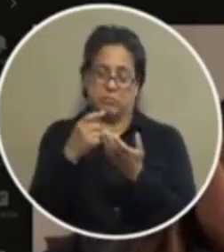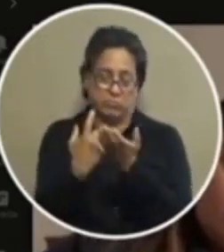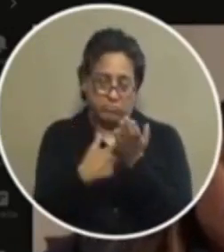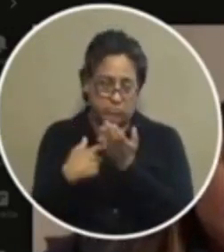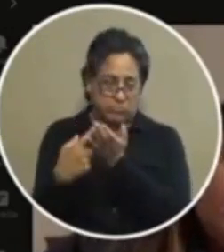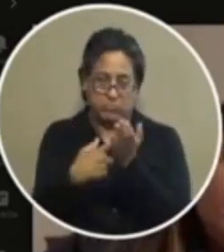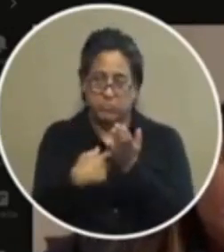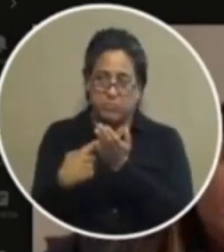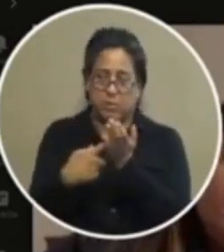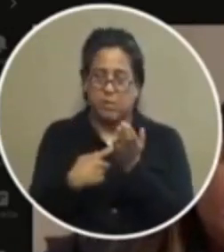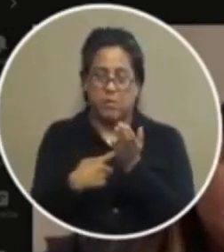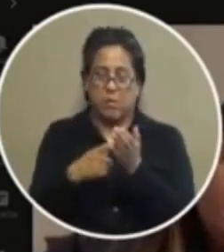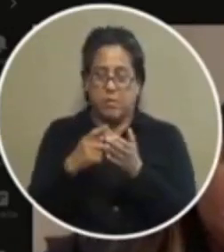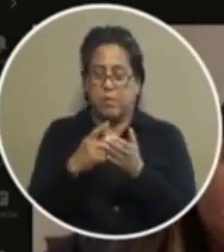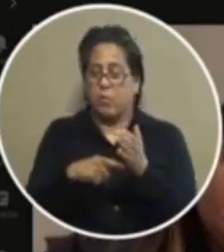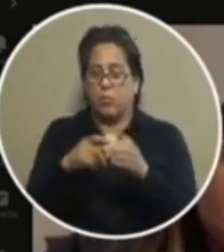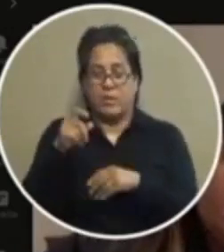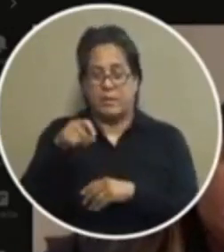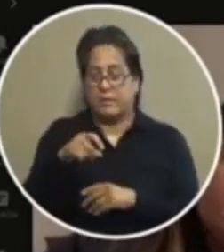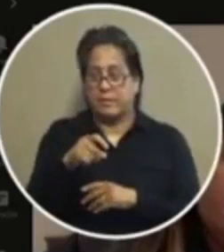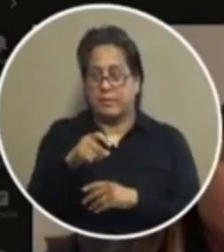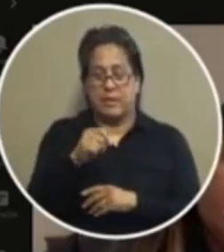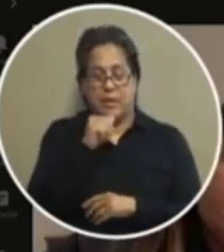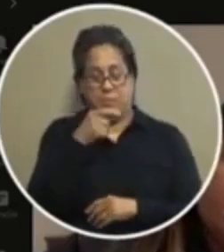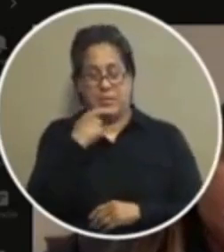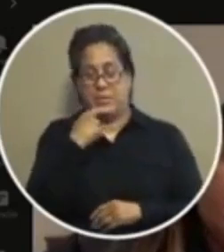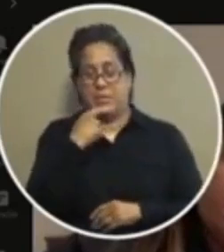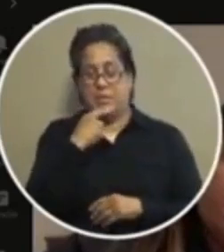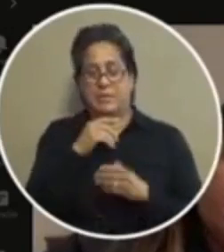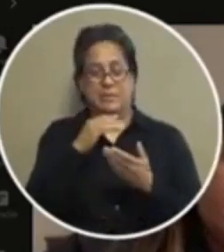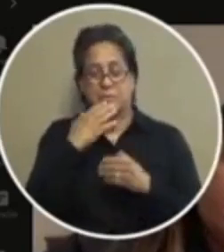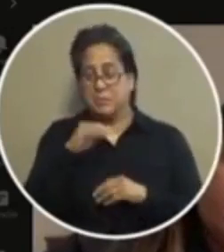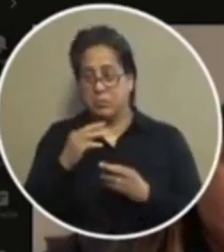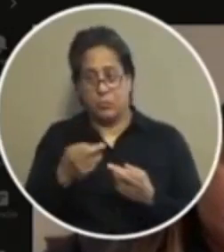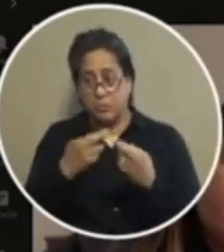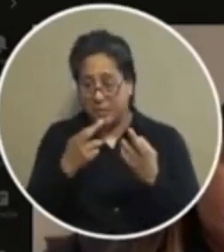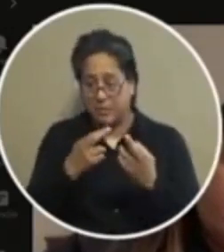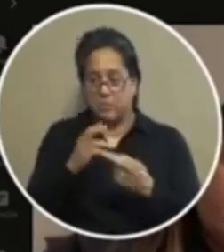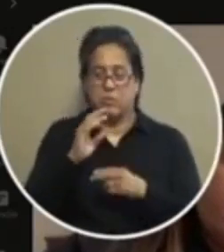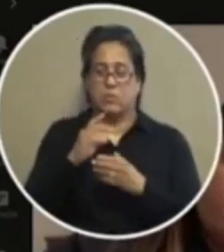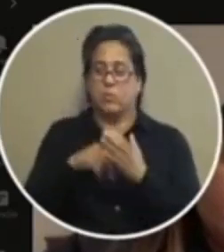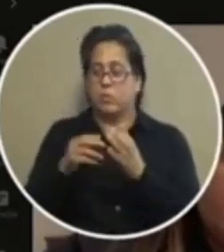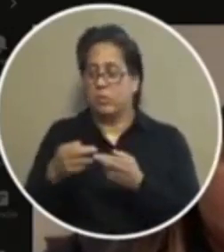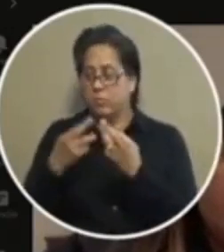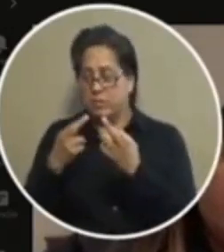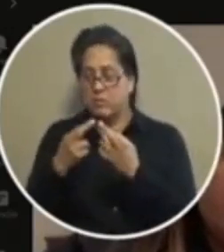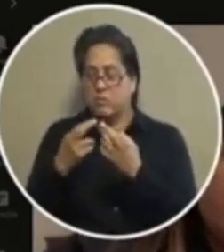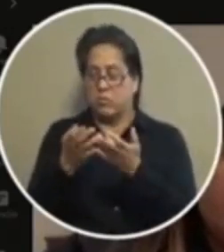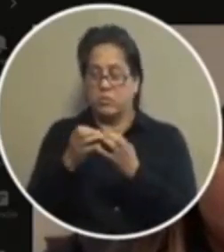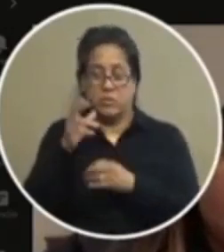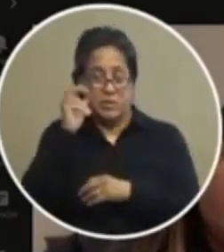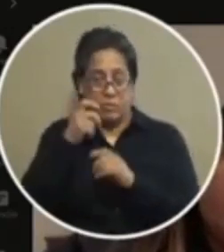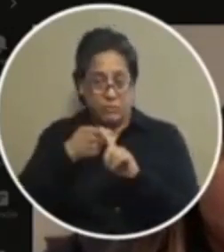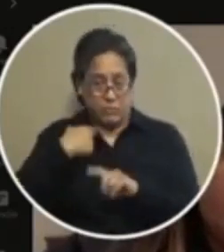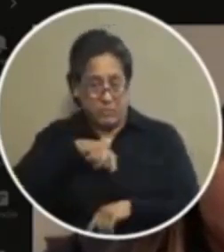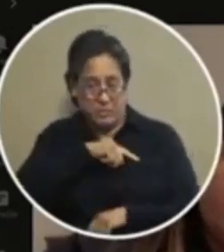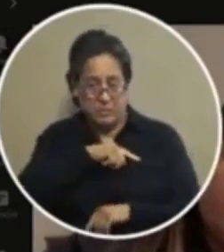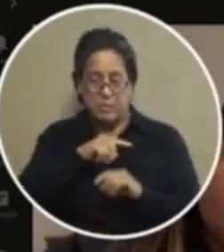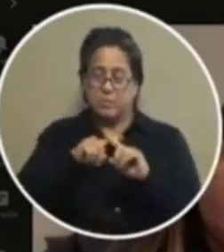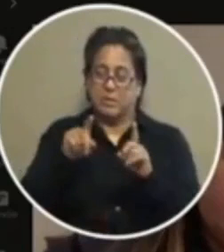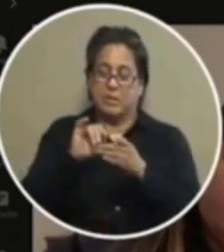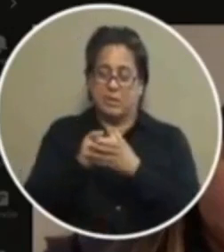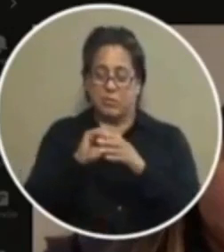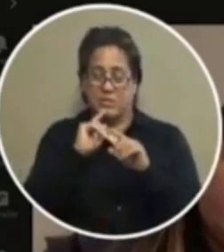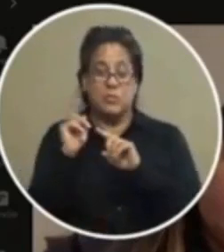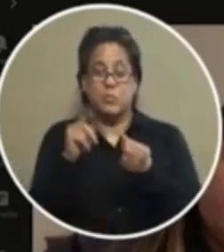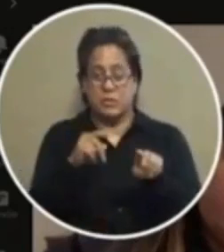regarding what these pieces mean not saying at all that that recommendation may be what council wants to hear from us but that was a direction